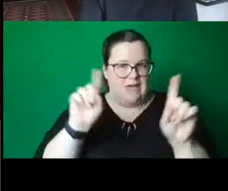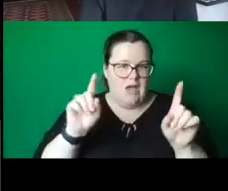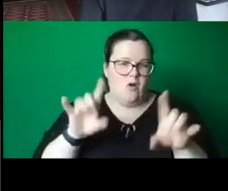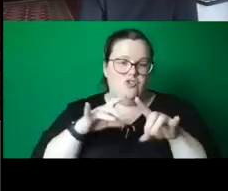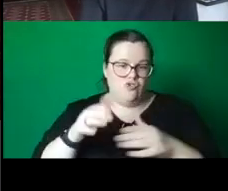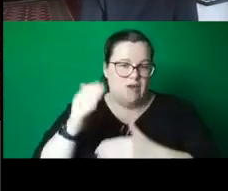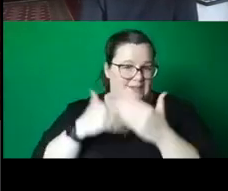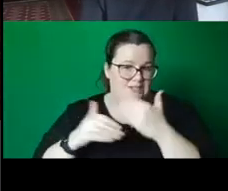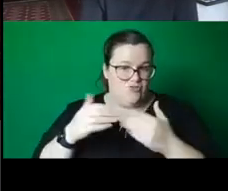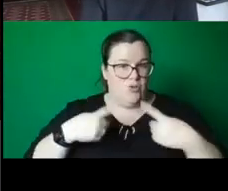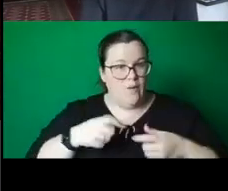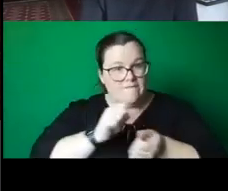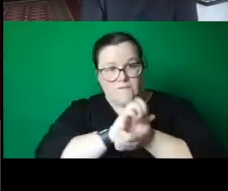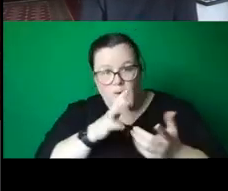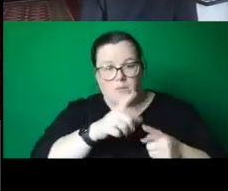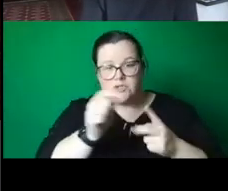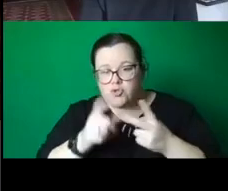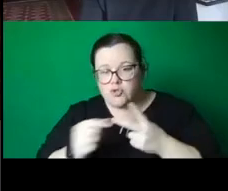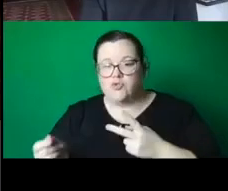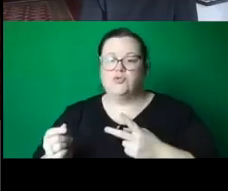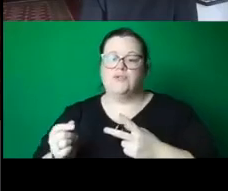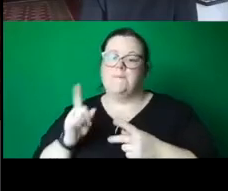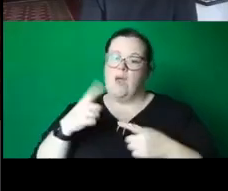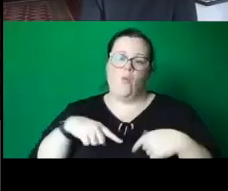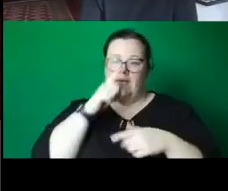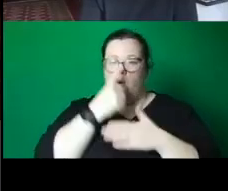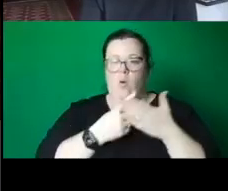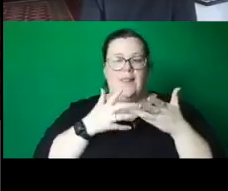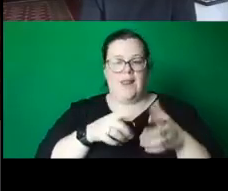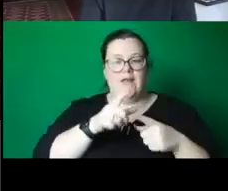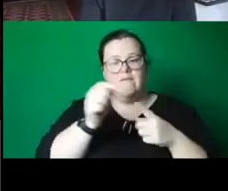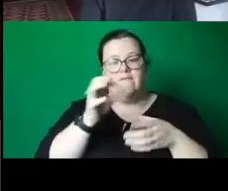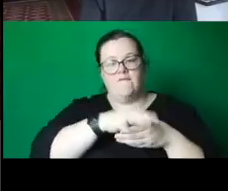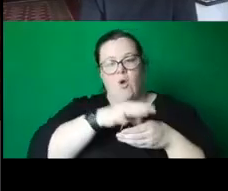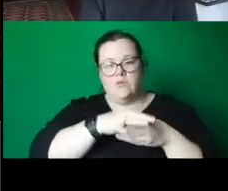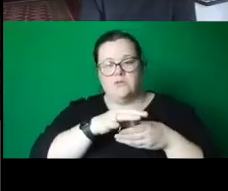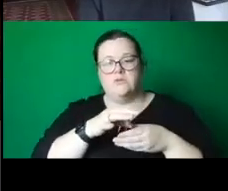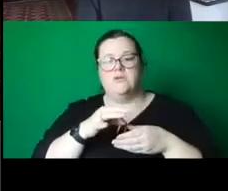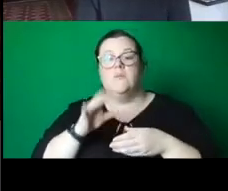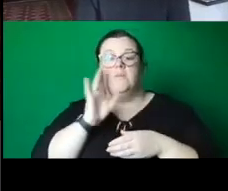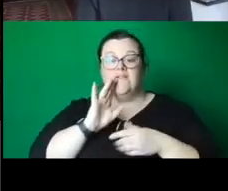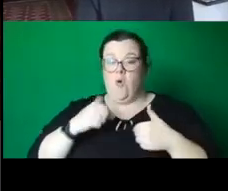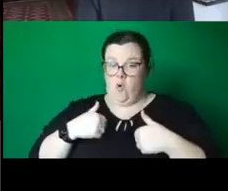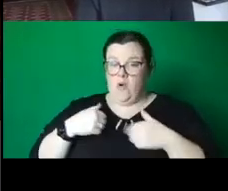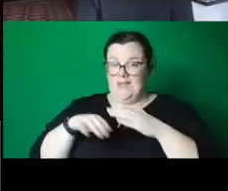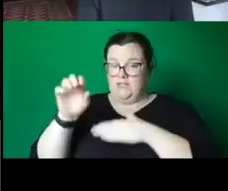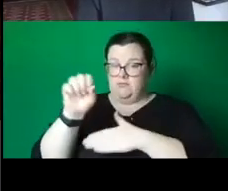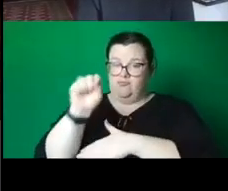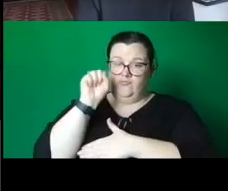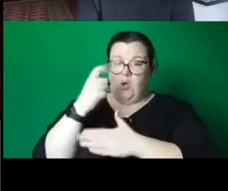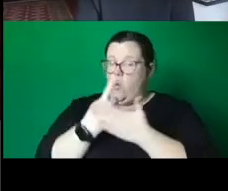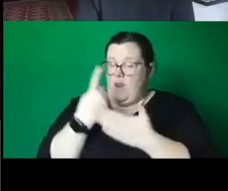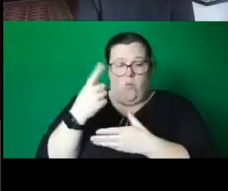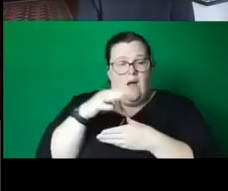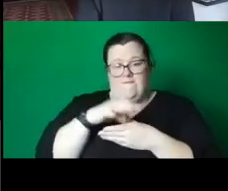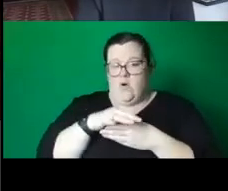where people could only vote for one party. Democratic elections are great privilege. So I became interested in the sculptural form